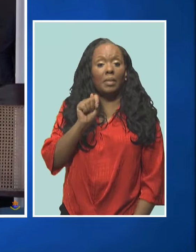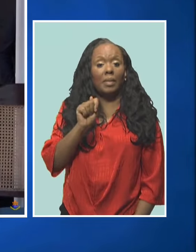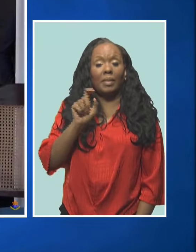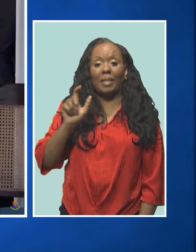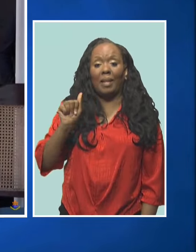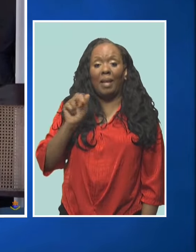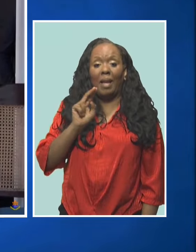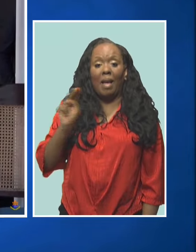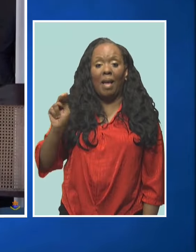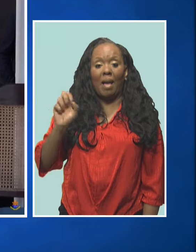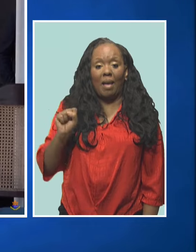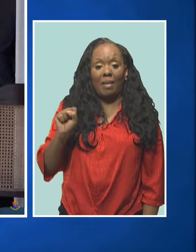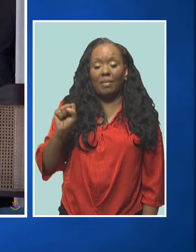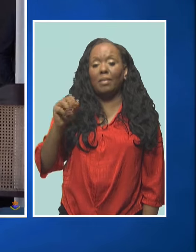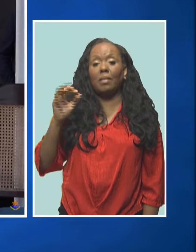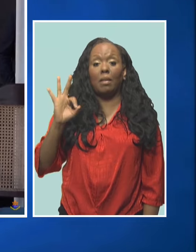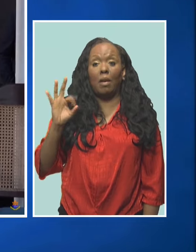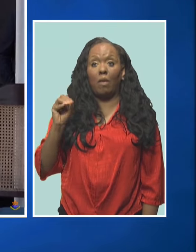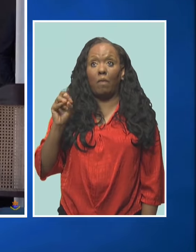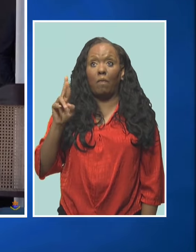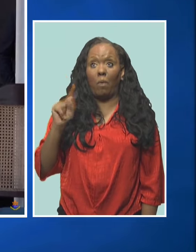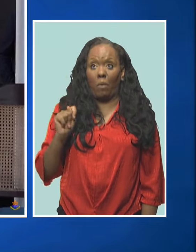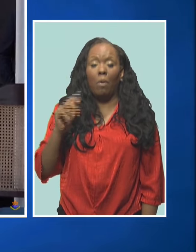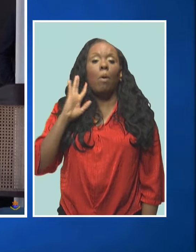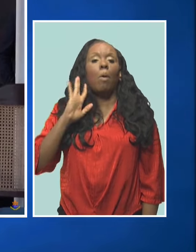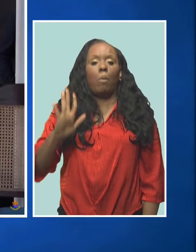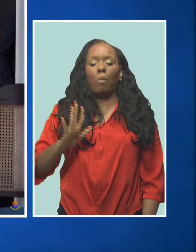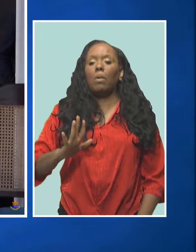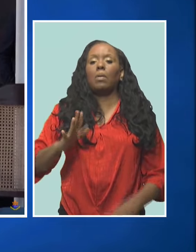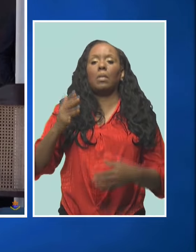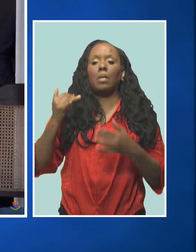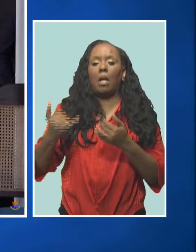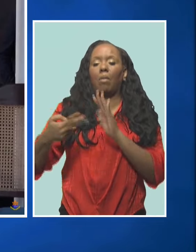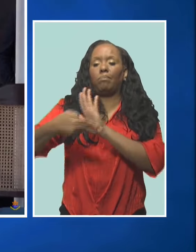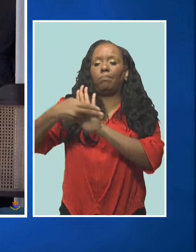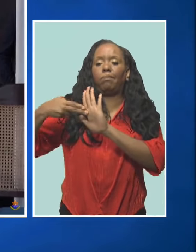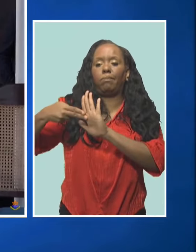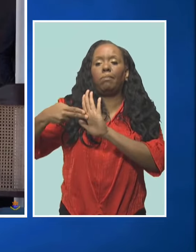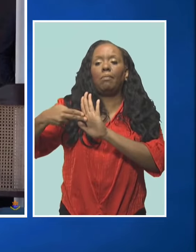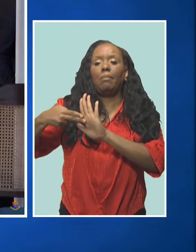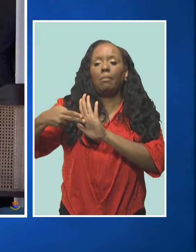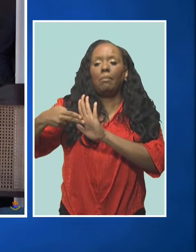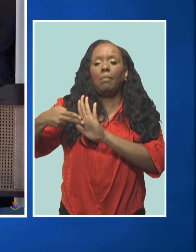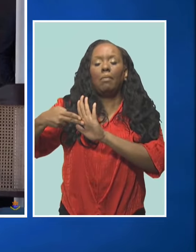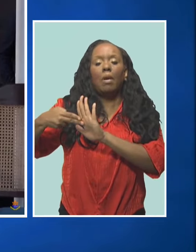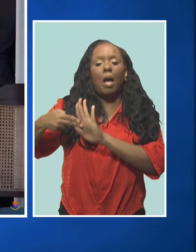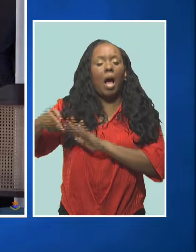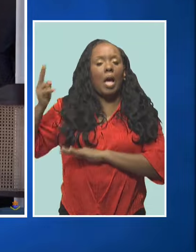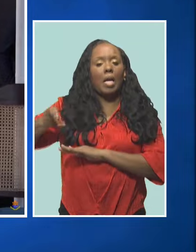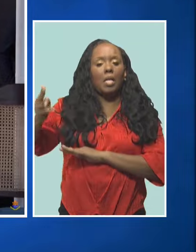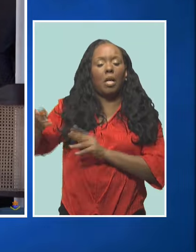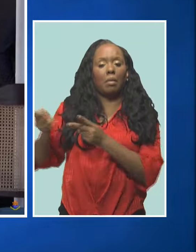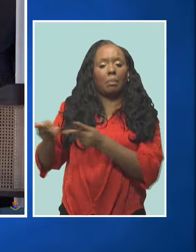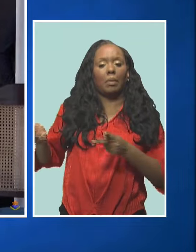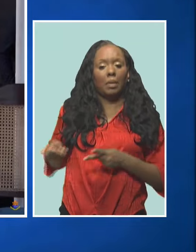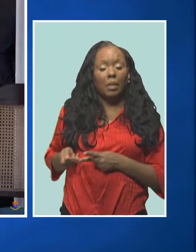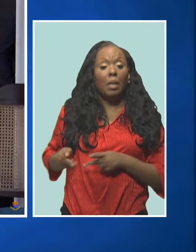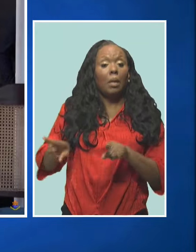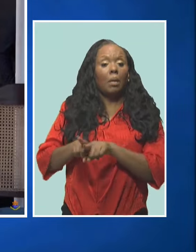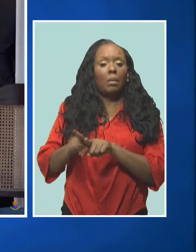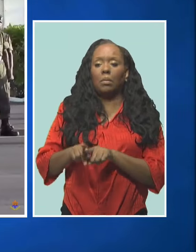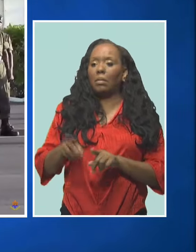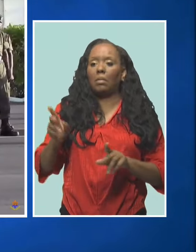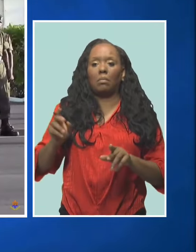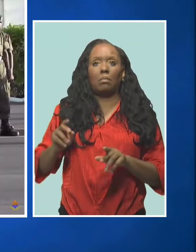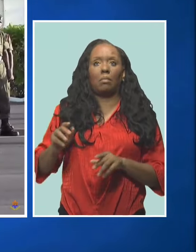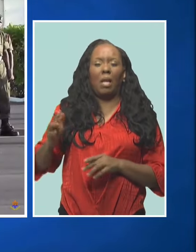for the heritage economy, first and foremost, of this country, and then for those who may want to see what it was